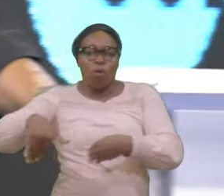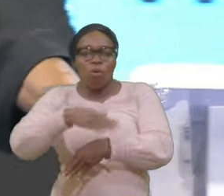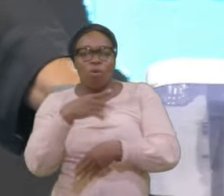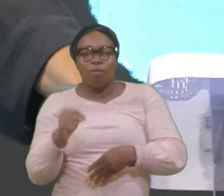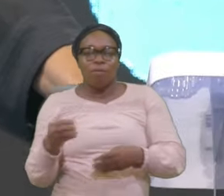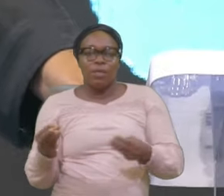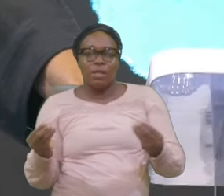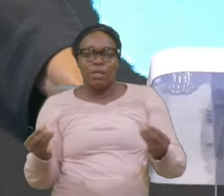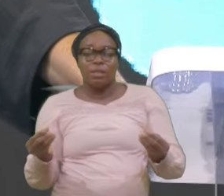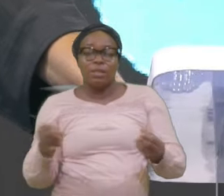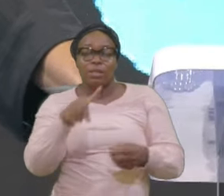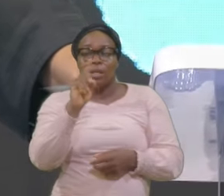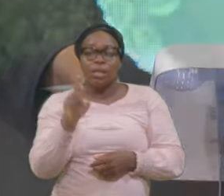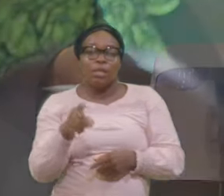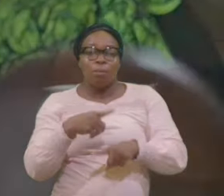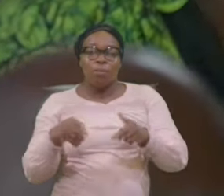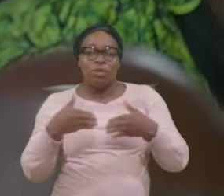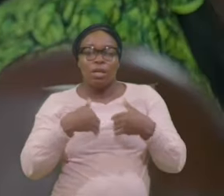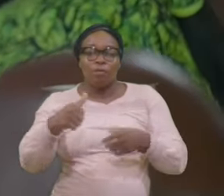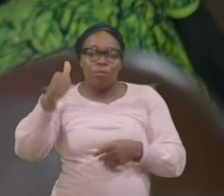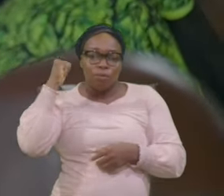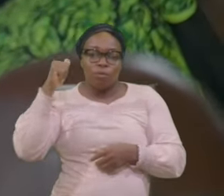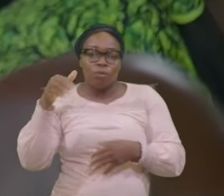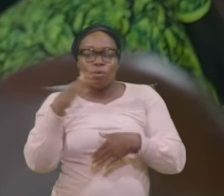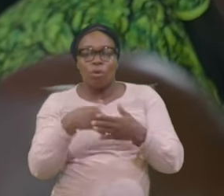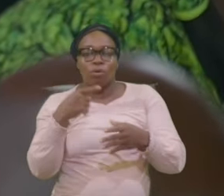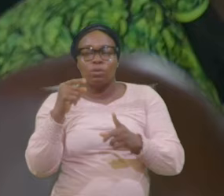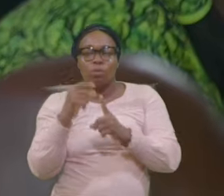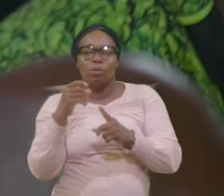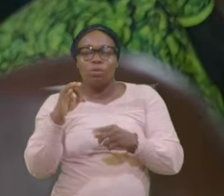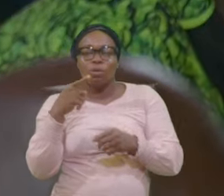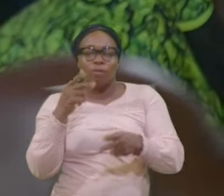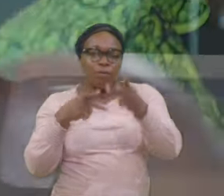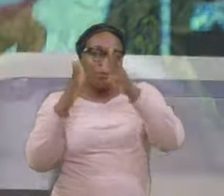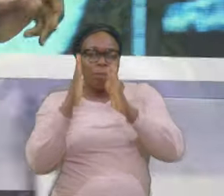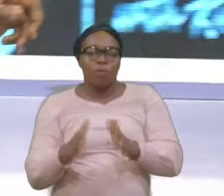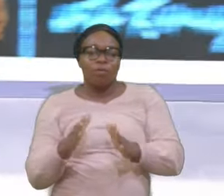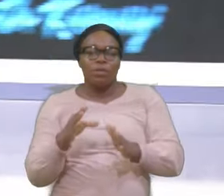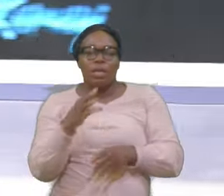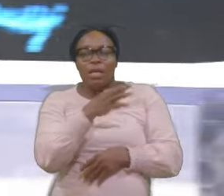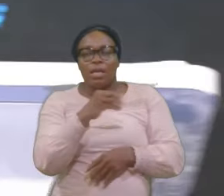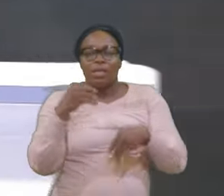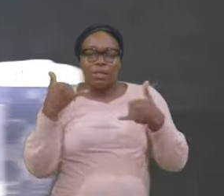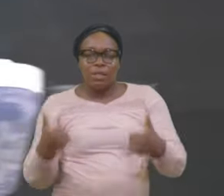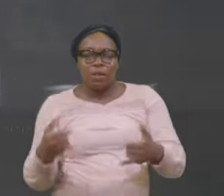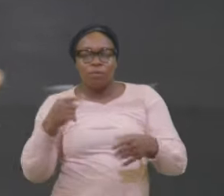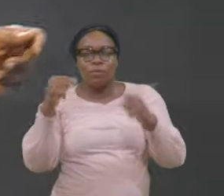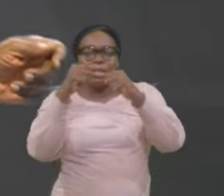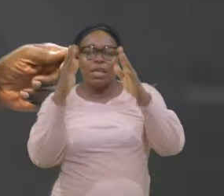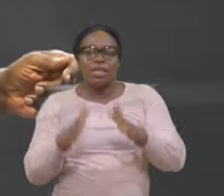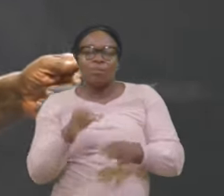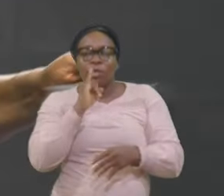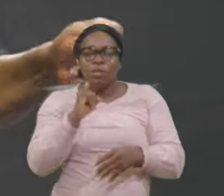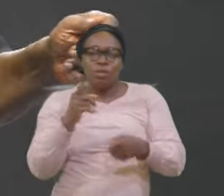Refused All The Words Of The Prophets And Now The Enemy Is Coming With The